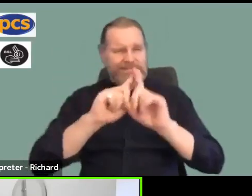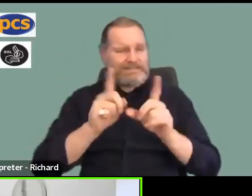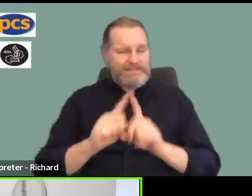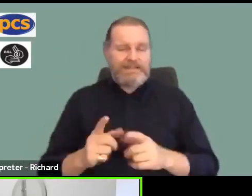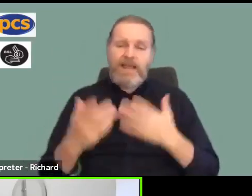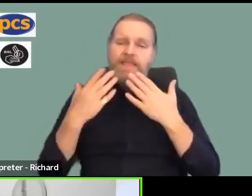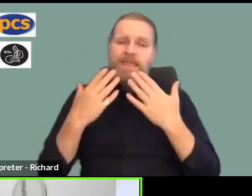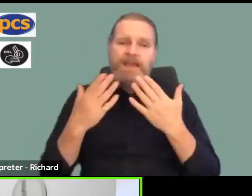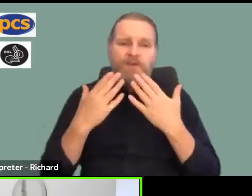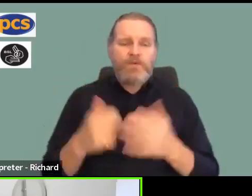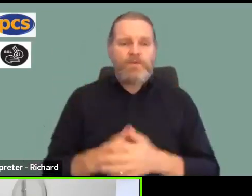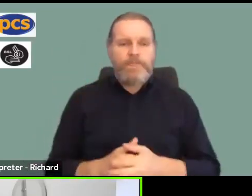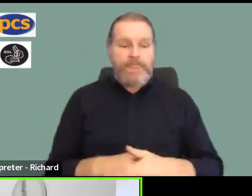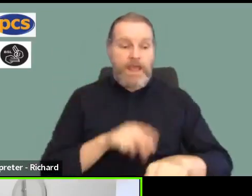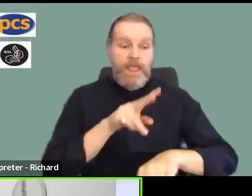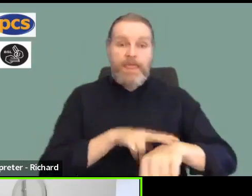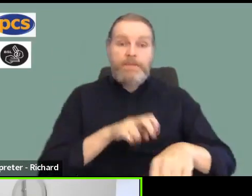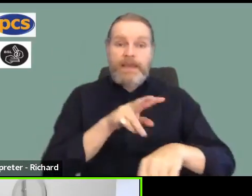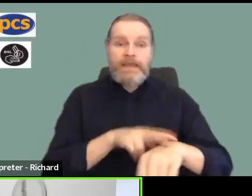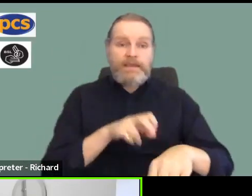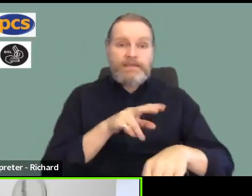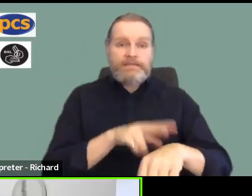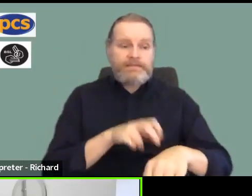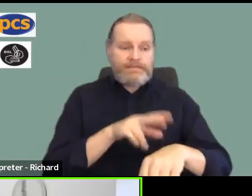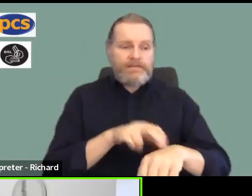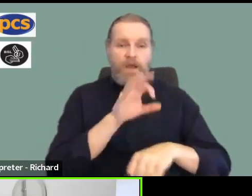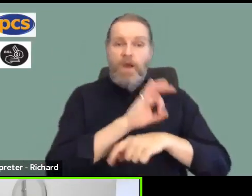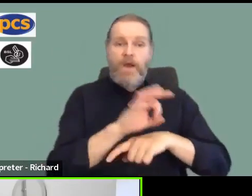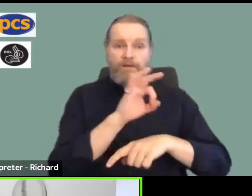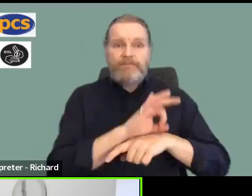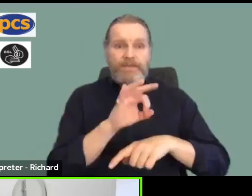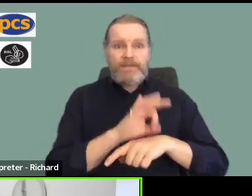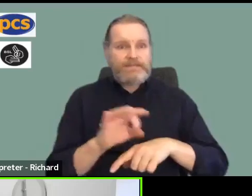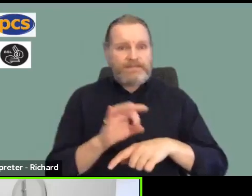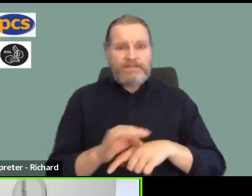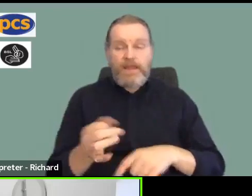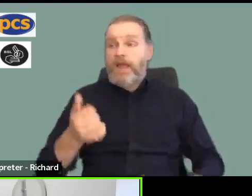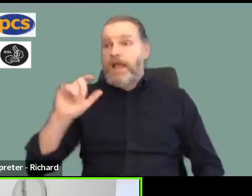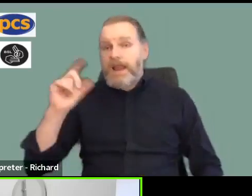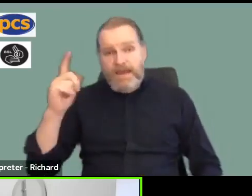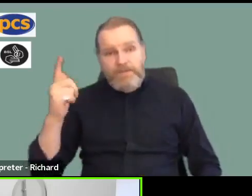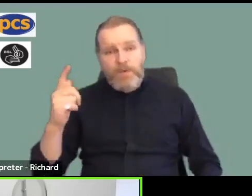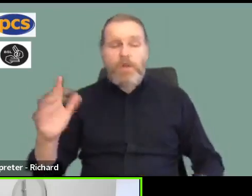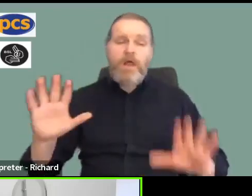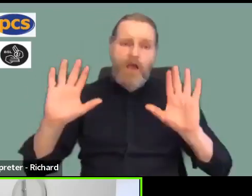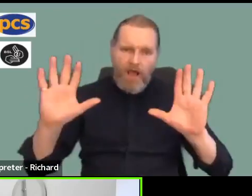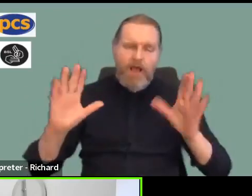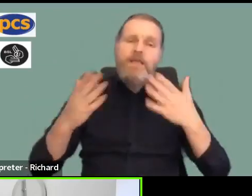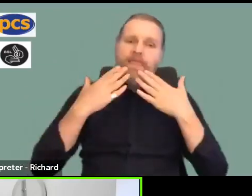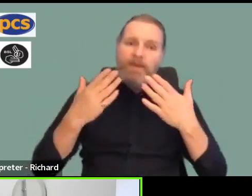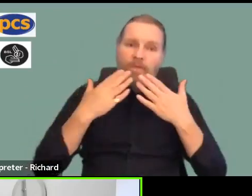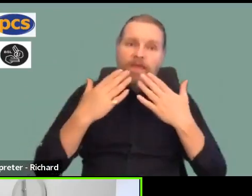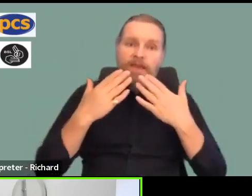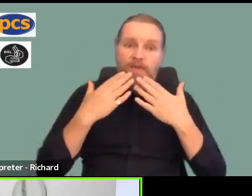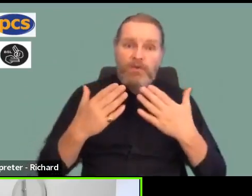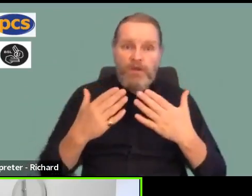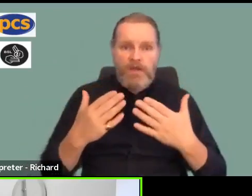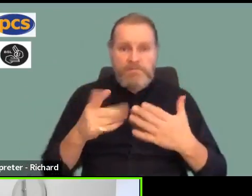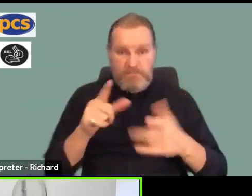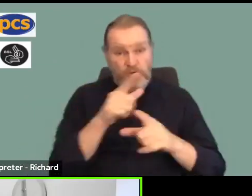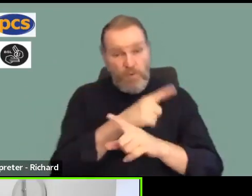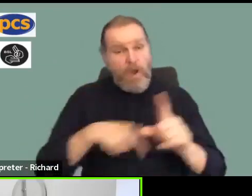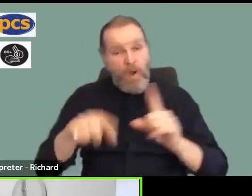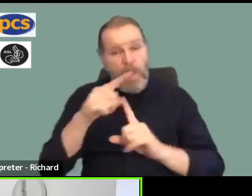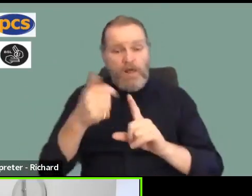Conduct. DWP Liverpool branch. And I think that's probably enough to be going on with. But if you want me to read out more Solidarity